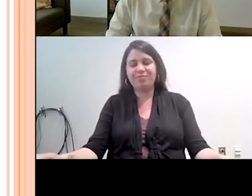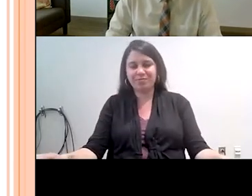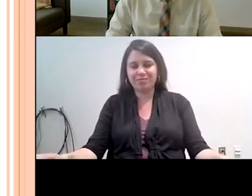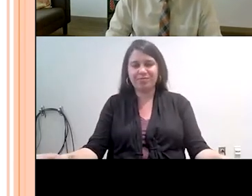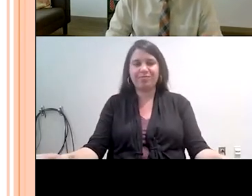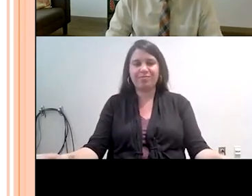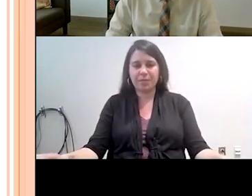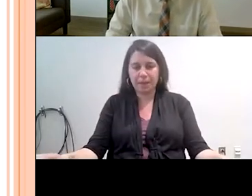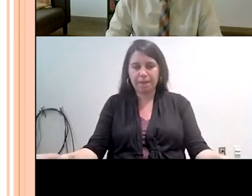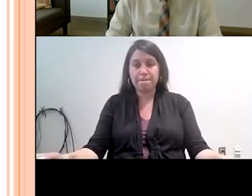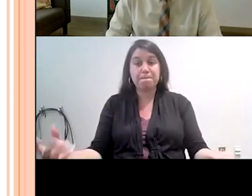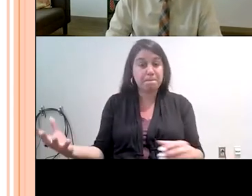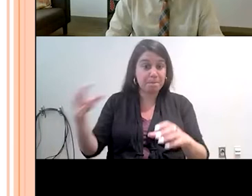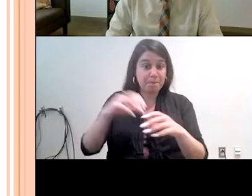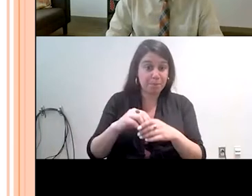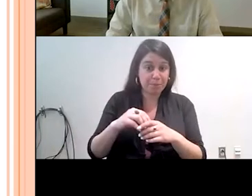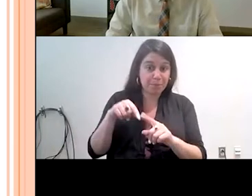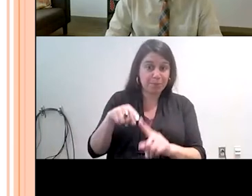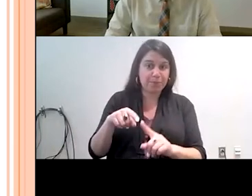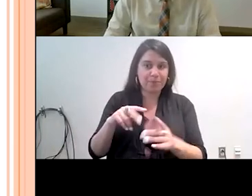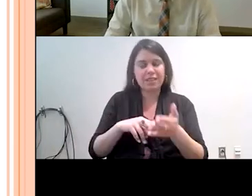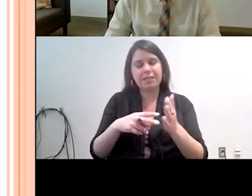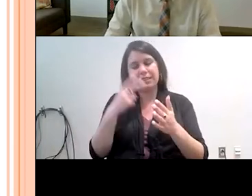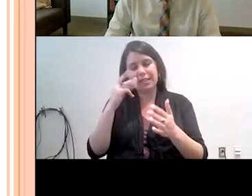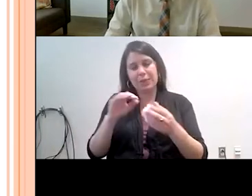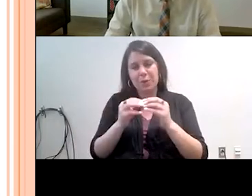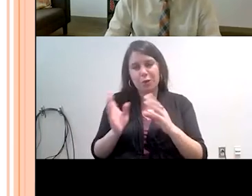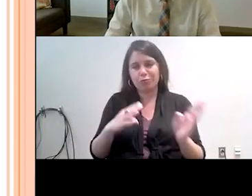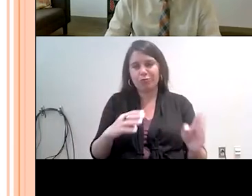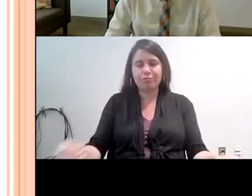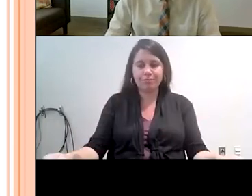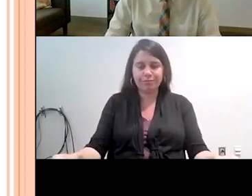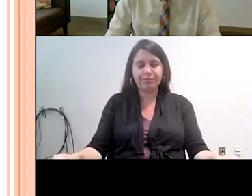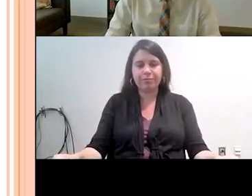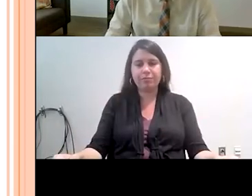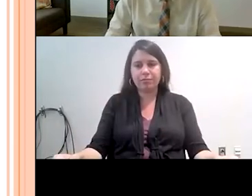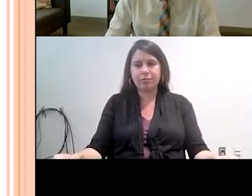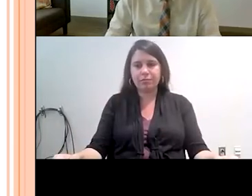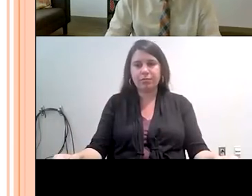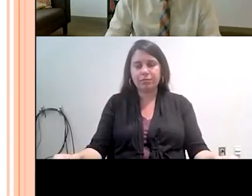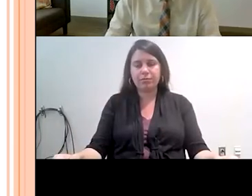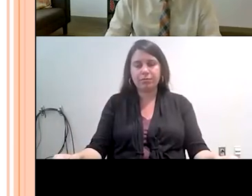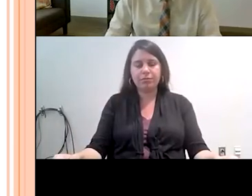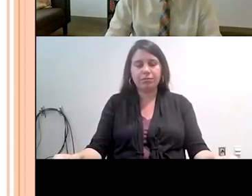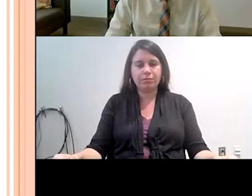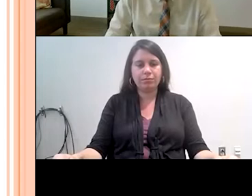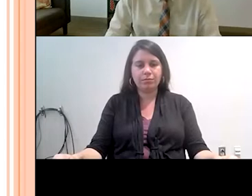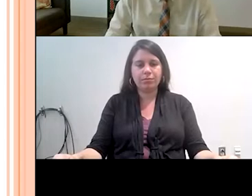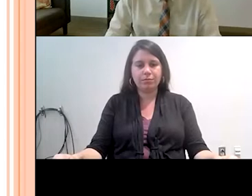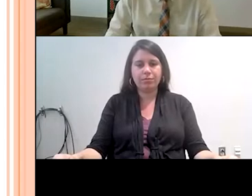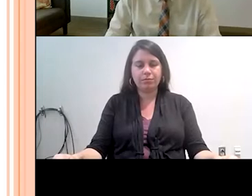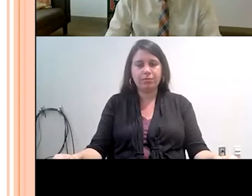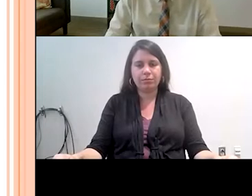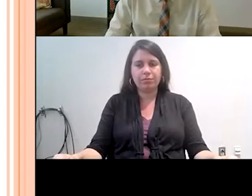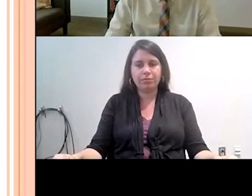if we remove her, then we start seeing a little bit of an uptick in terms of the number of sessions, the mean number of sessions